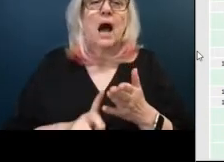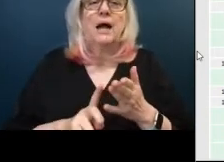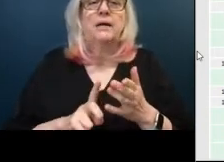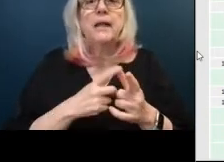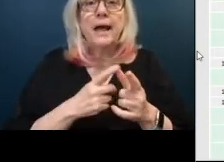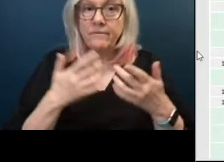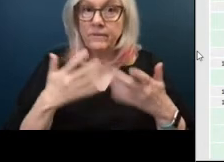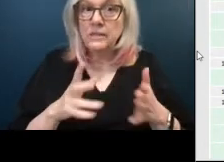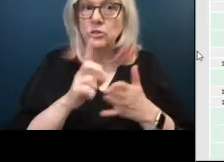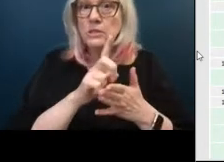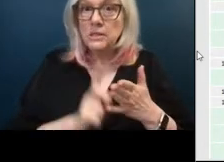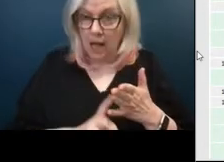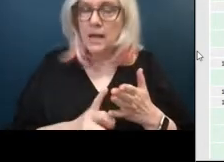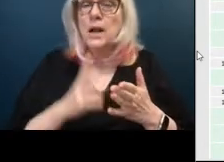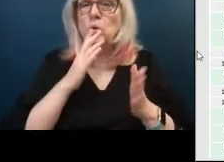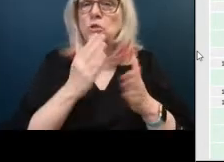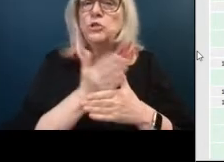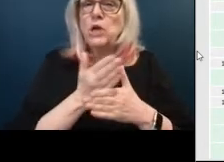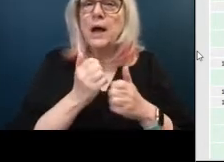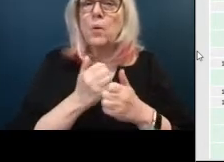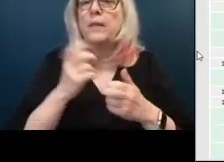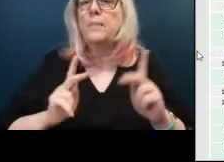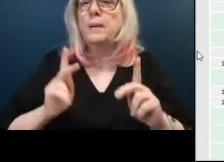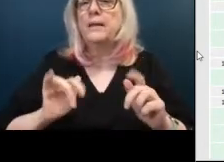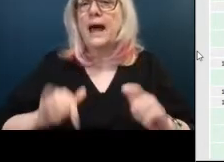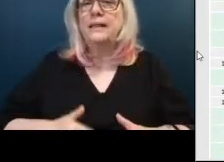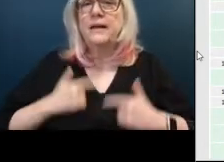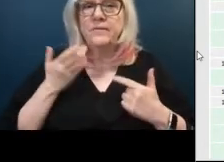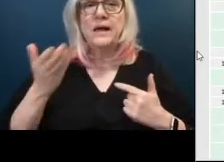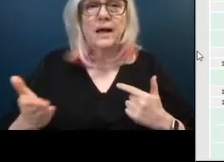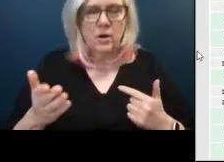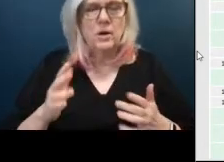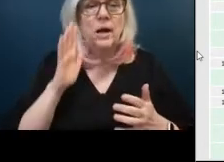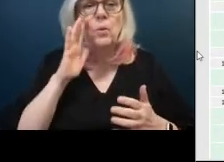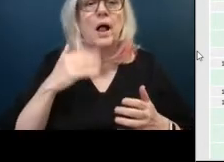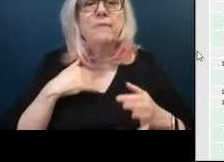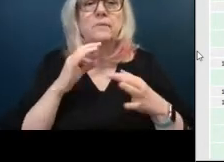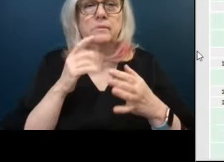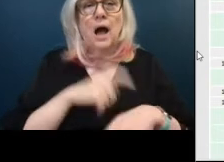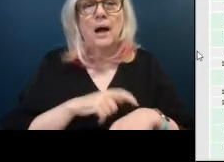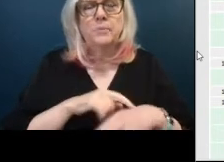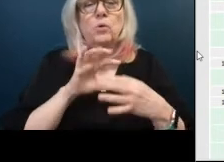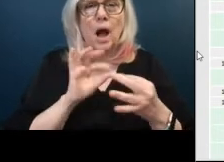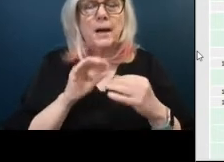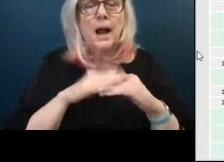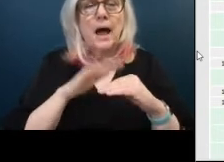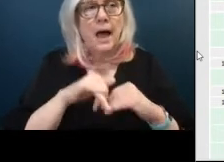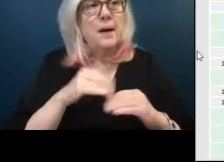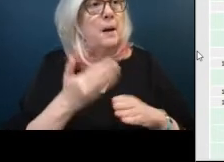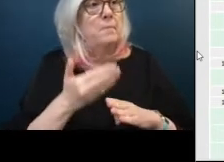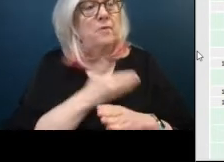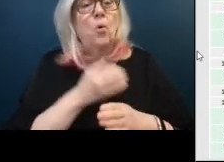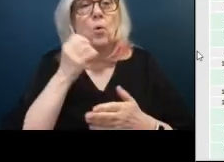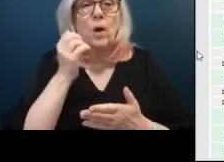residents of the neighborhood and let them have an opportunity to to comment on what we're doing and what we're proposing right before we approve to pay for anything